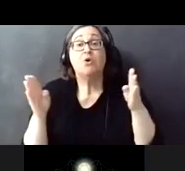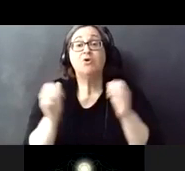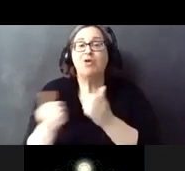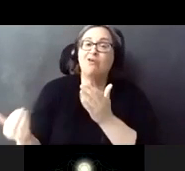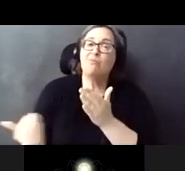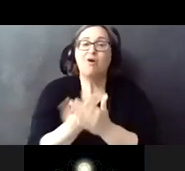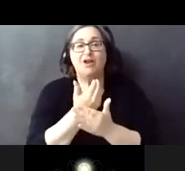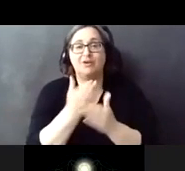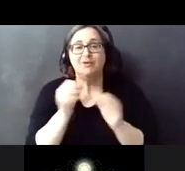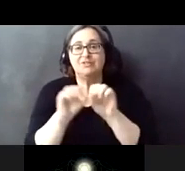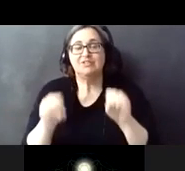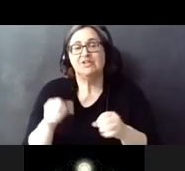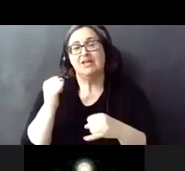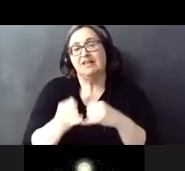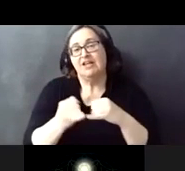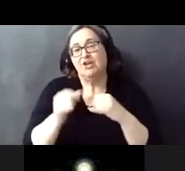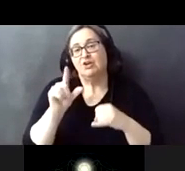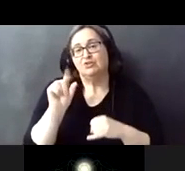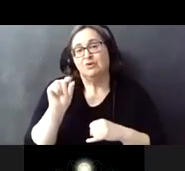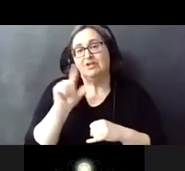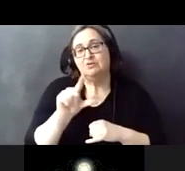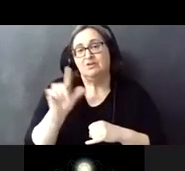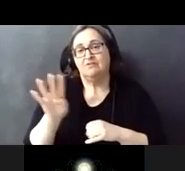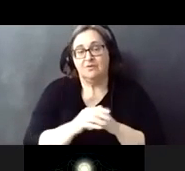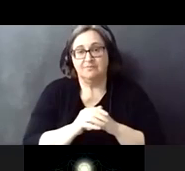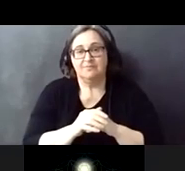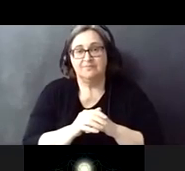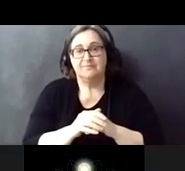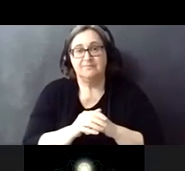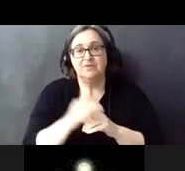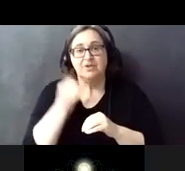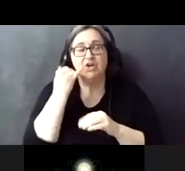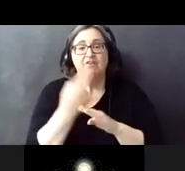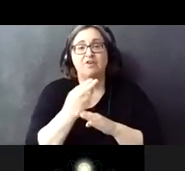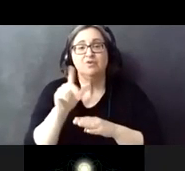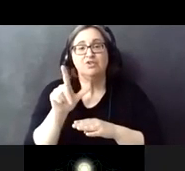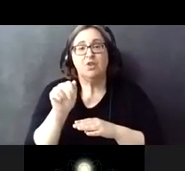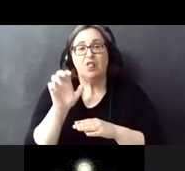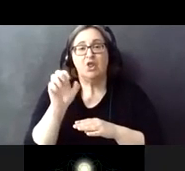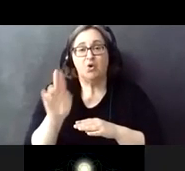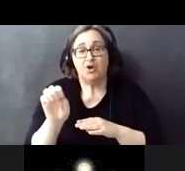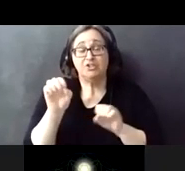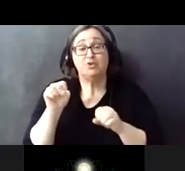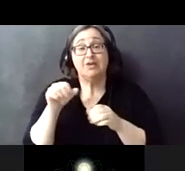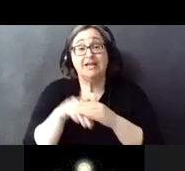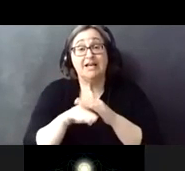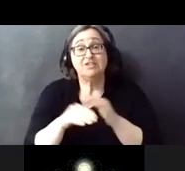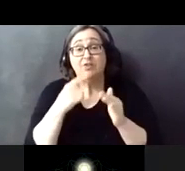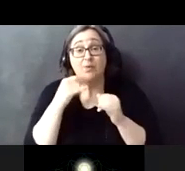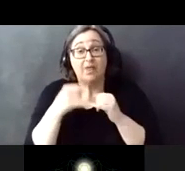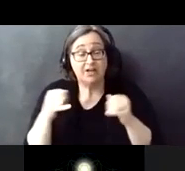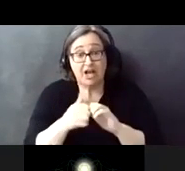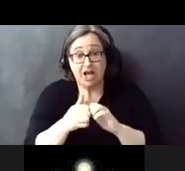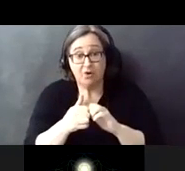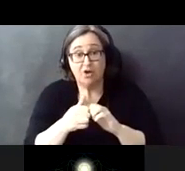a brand new station by the end of 2024 north you use lawrence you can access the red line either by